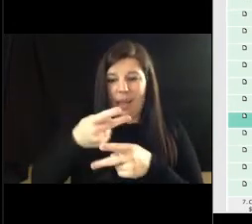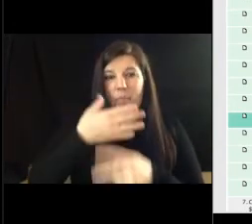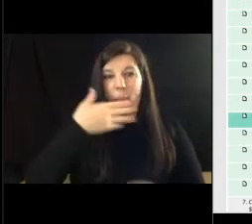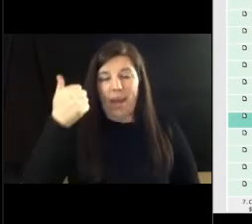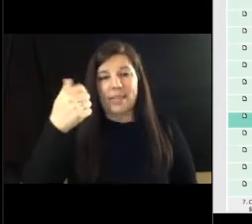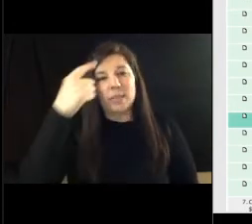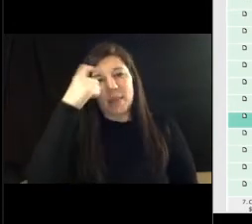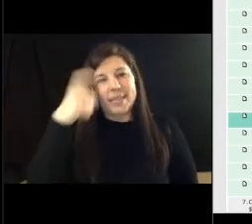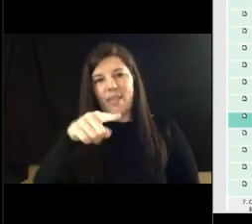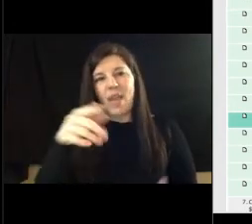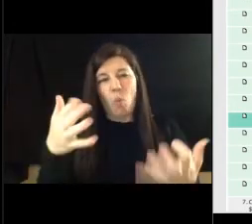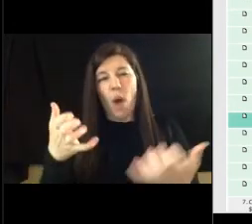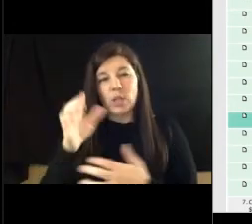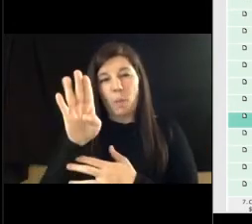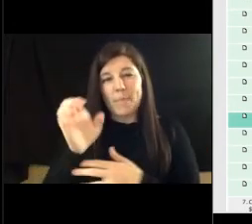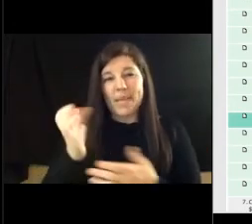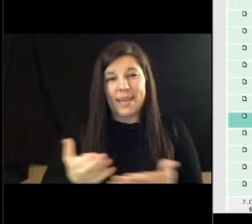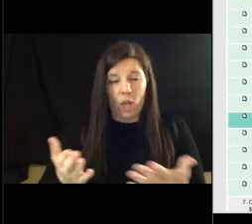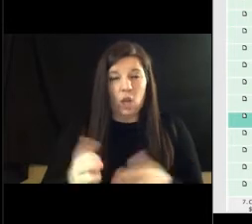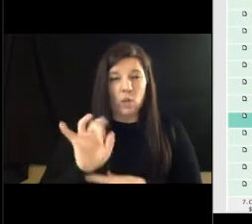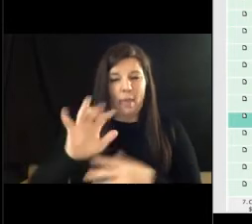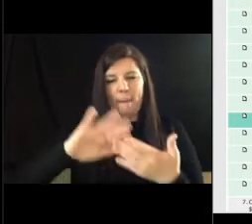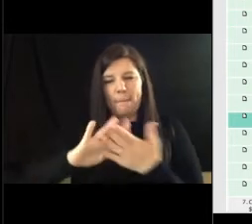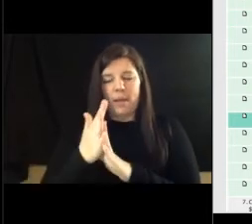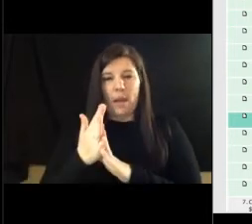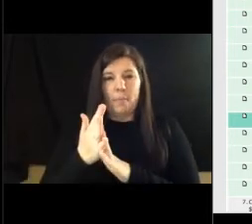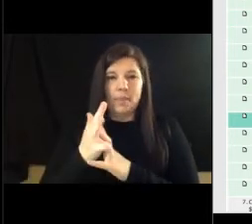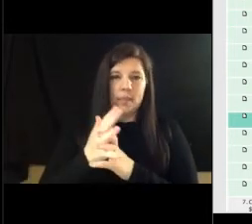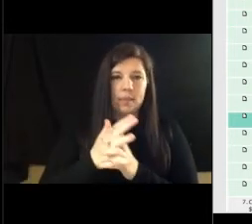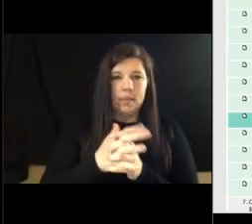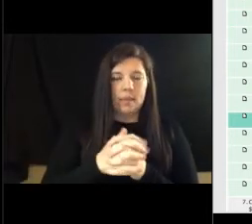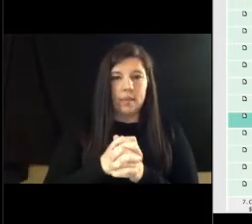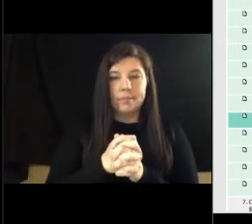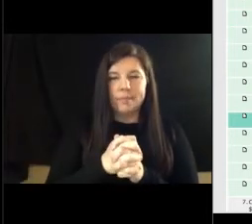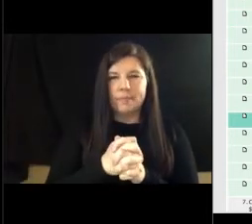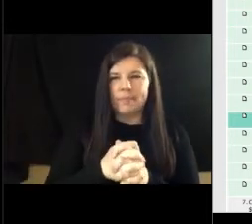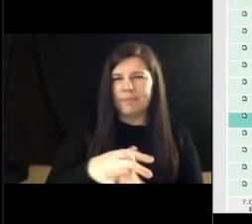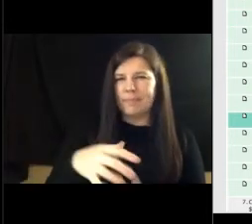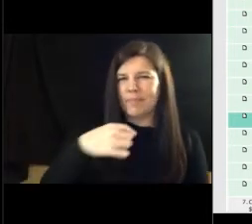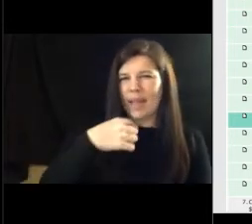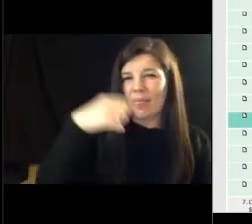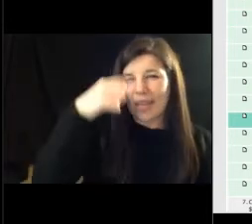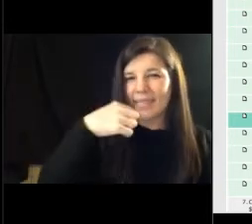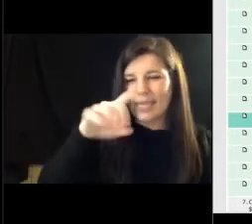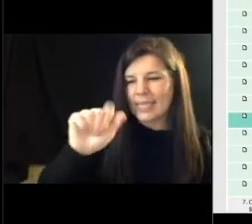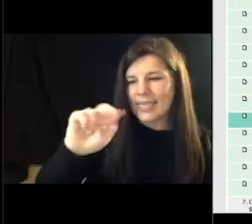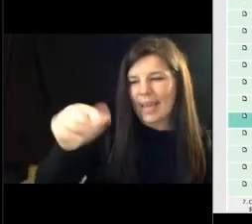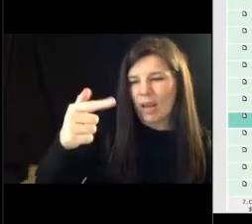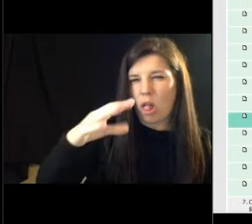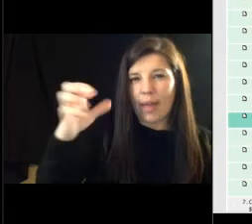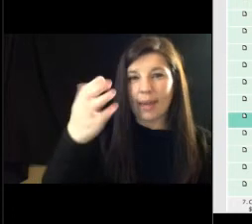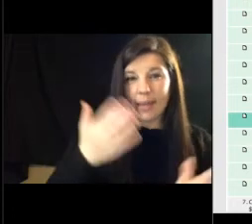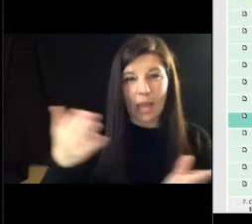want to be here so it becomes a dangling carrot correct correct correct okay thank you